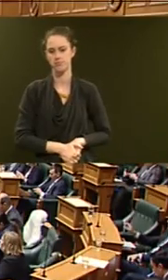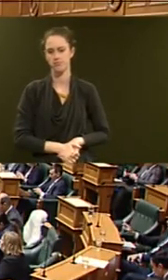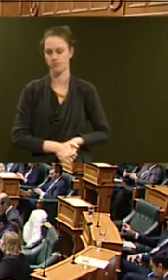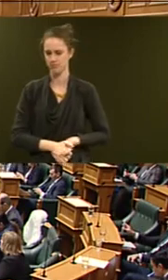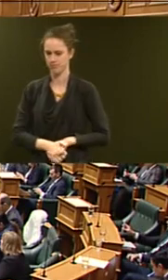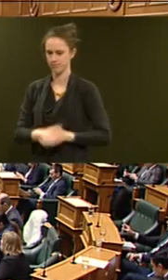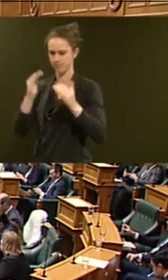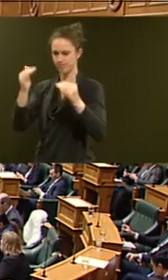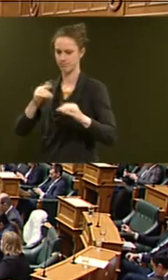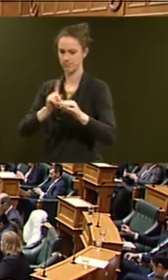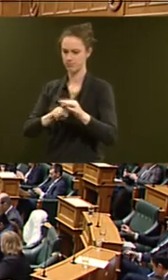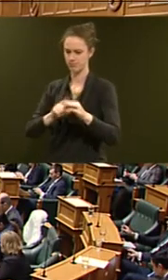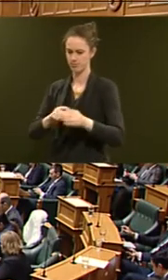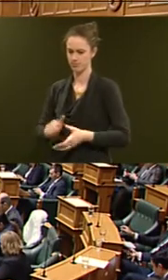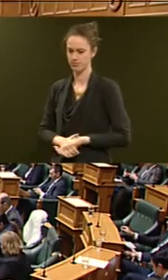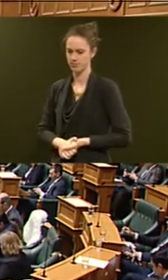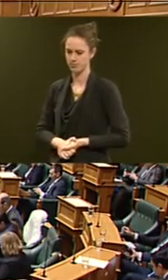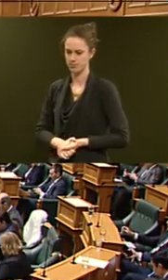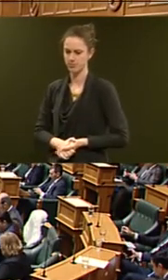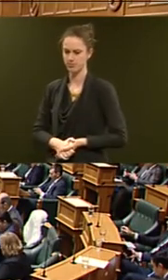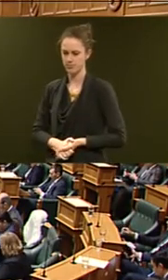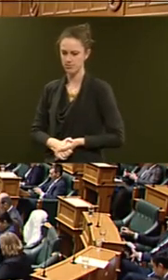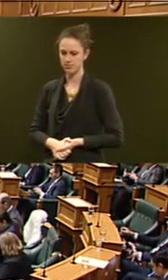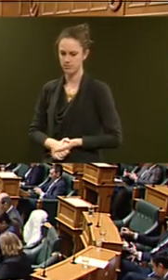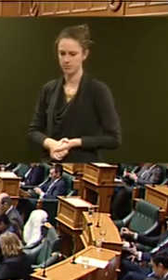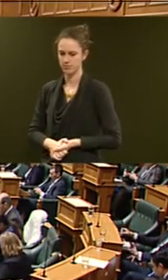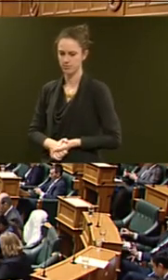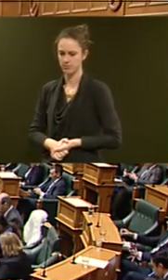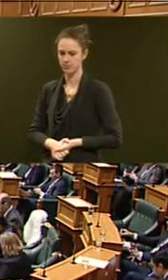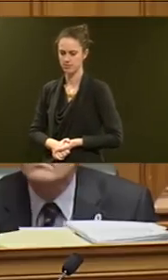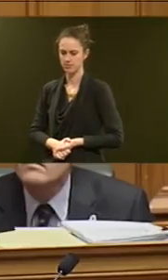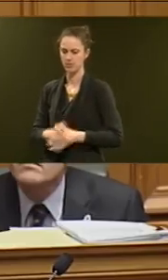Question number nine, the Honourable Scott Simpson. Thank you, Mr Speaker. My question is to the Minister for the...